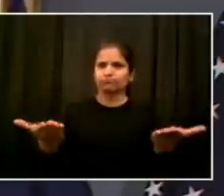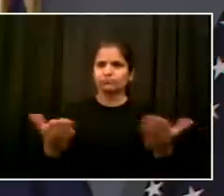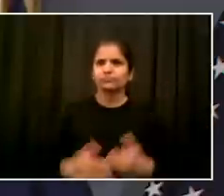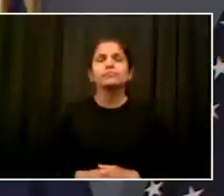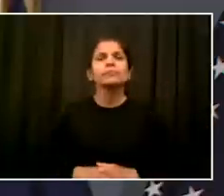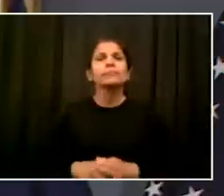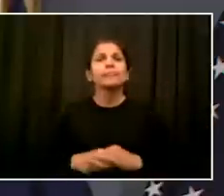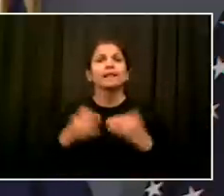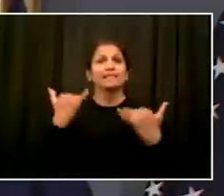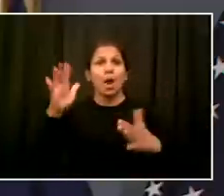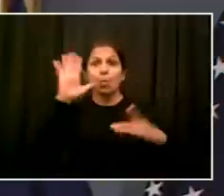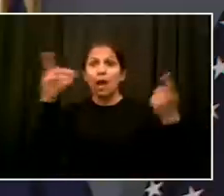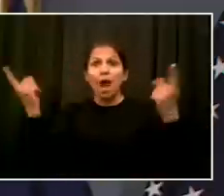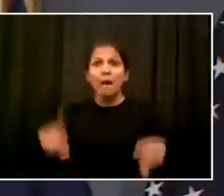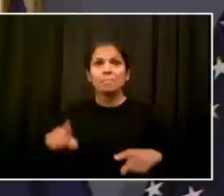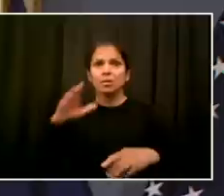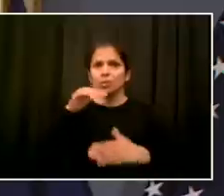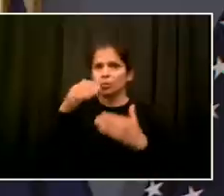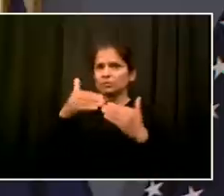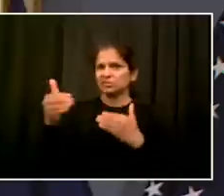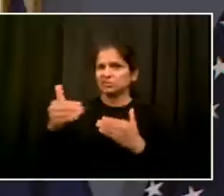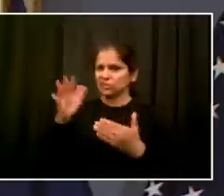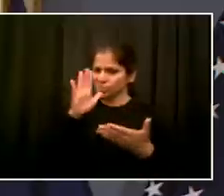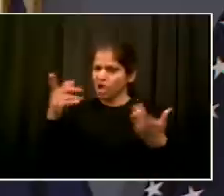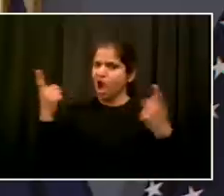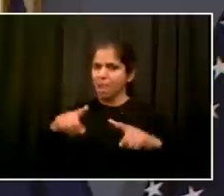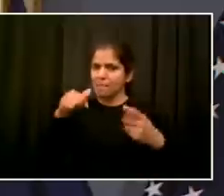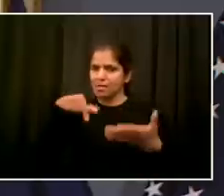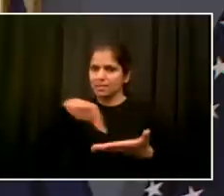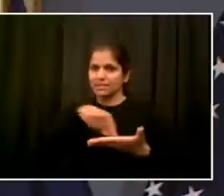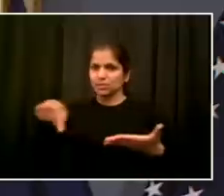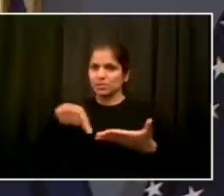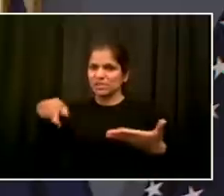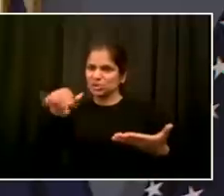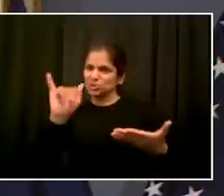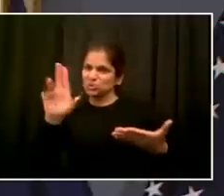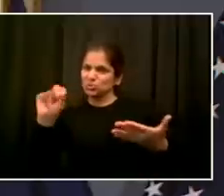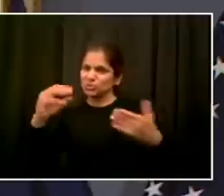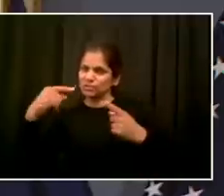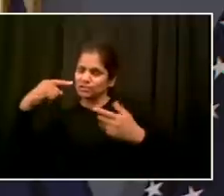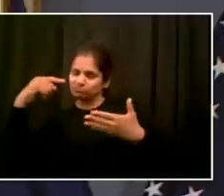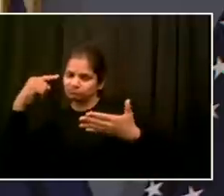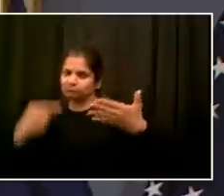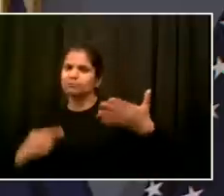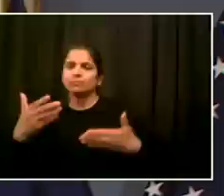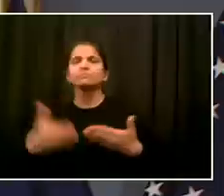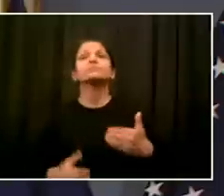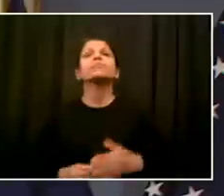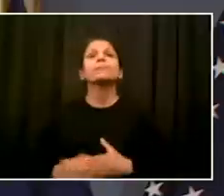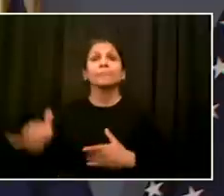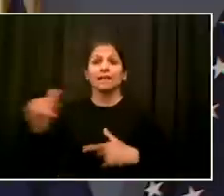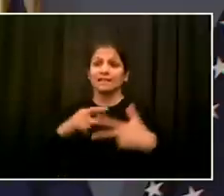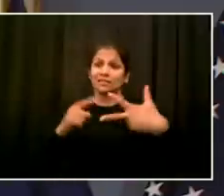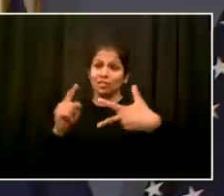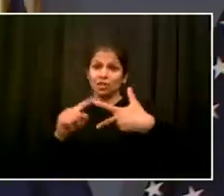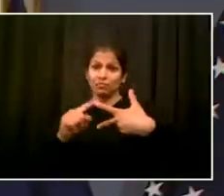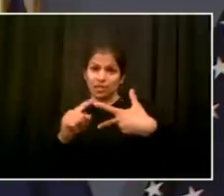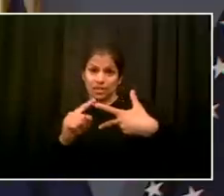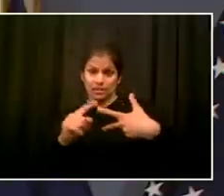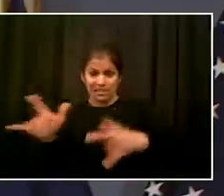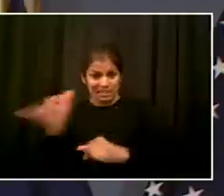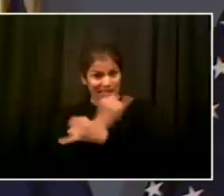Johnson and Margaret Garnett, the first results will come back in June and will take action immediately on the initial findings.